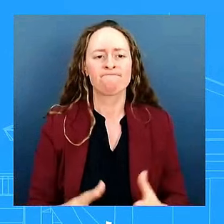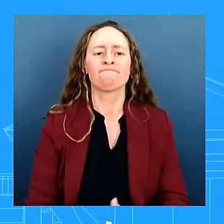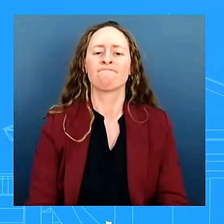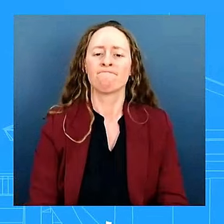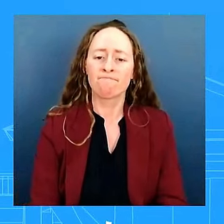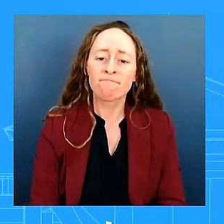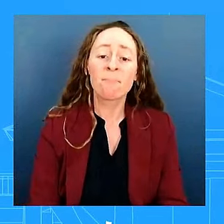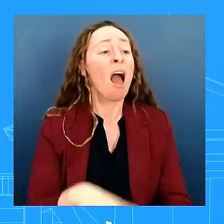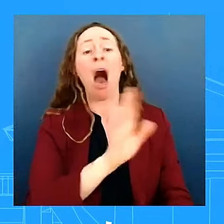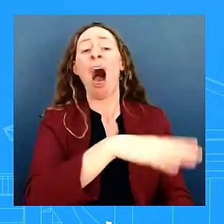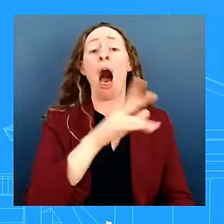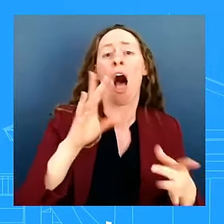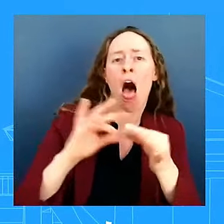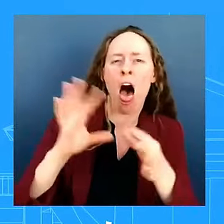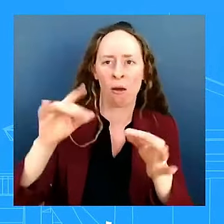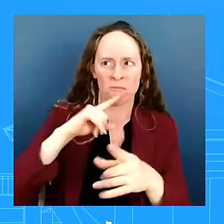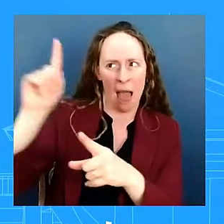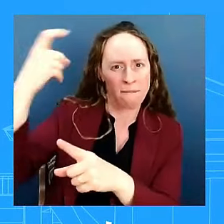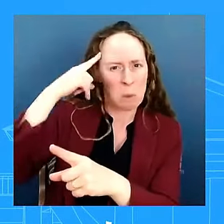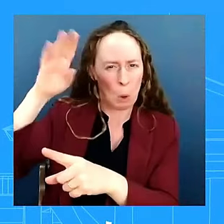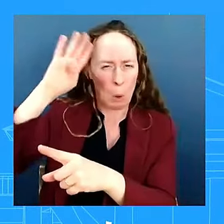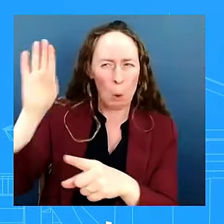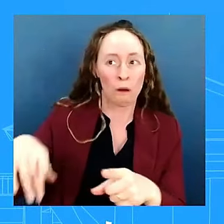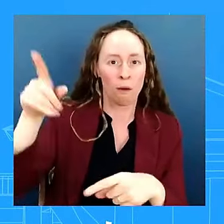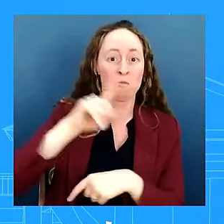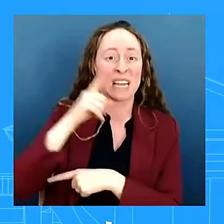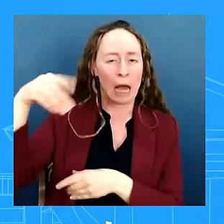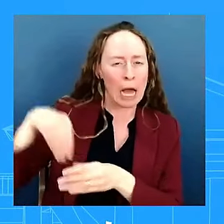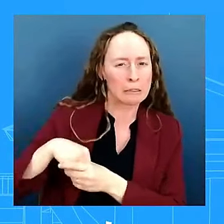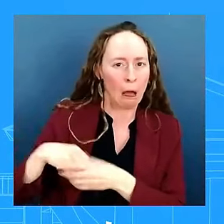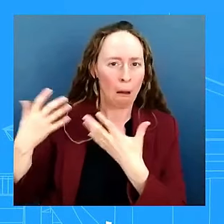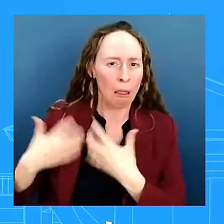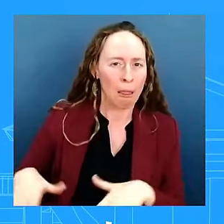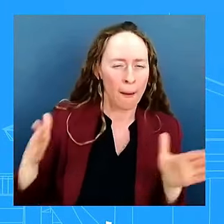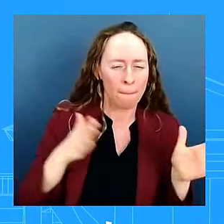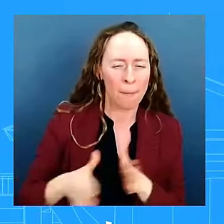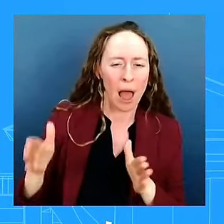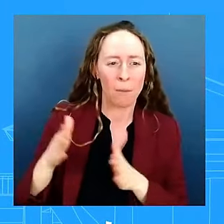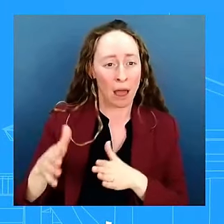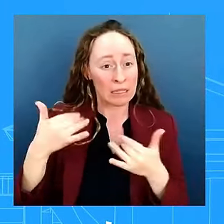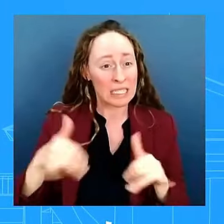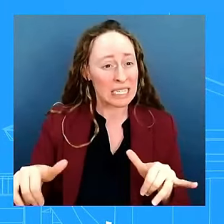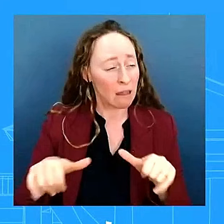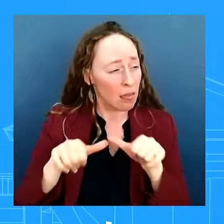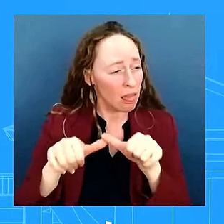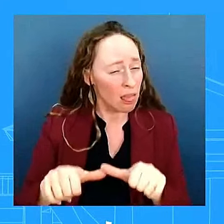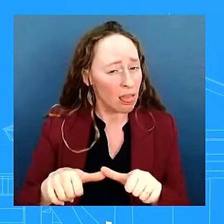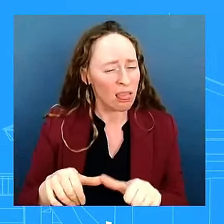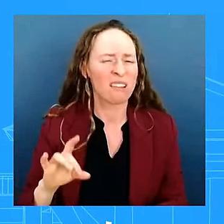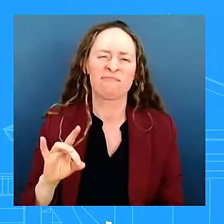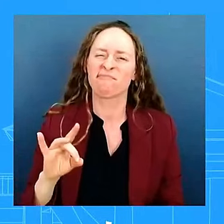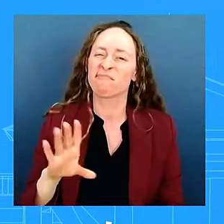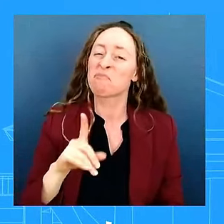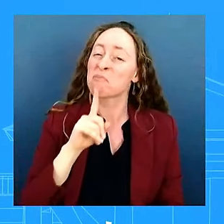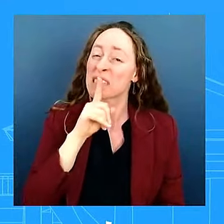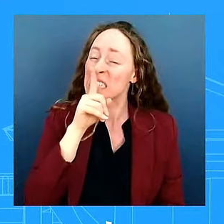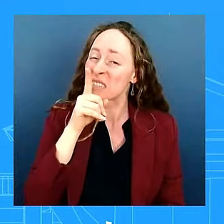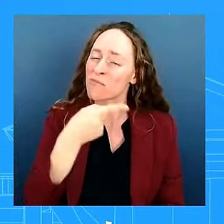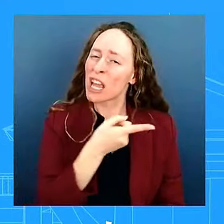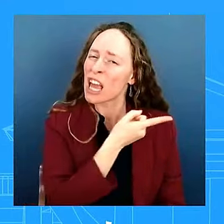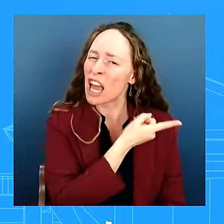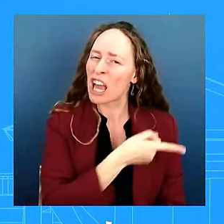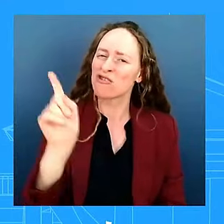and to spread that is insulting insulting and we should not